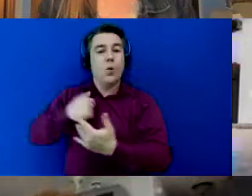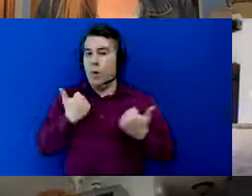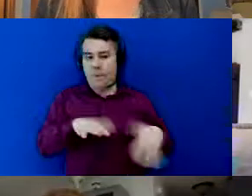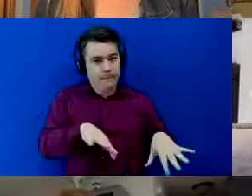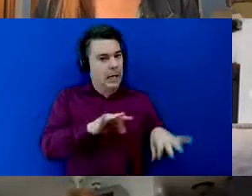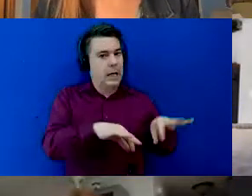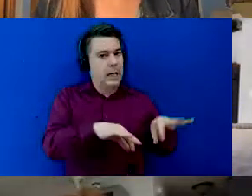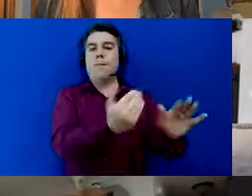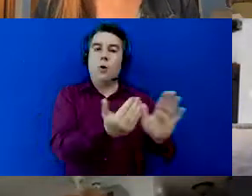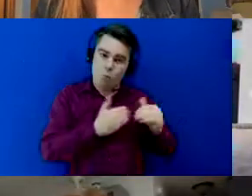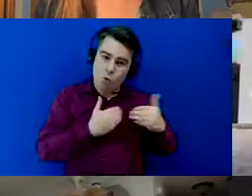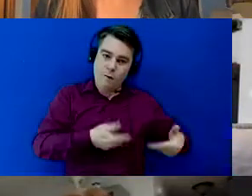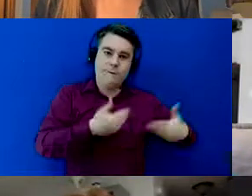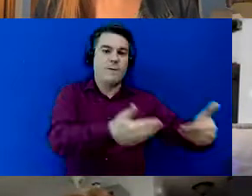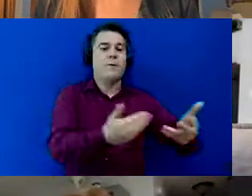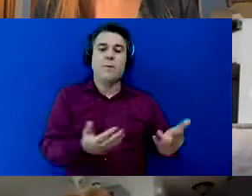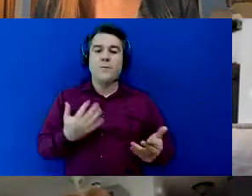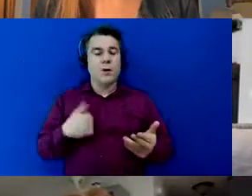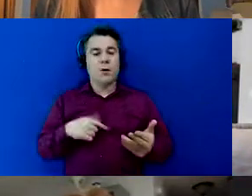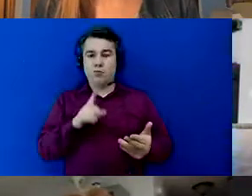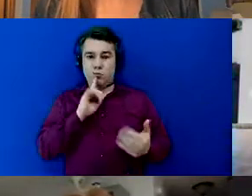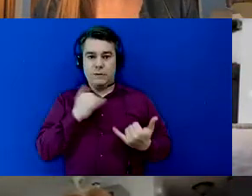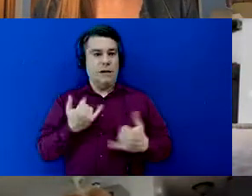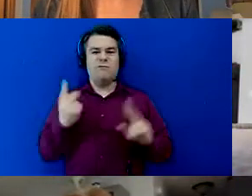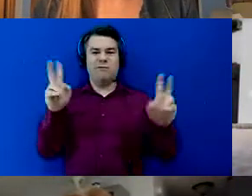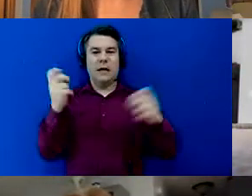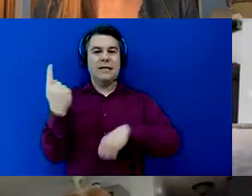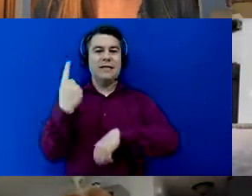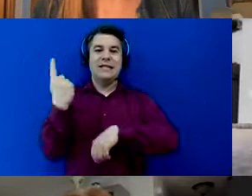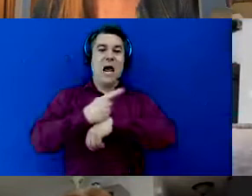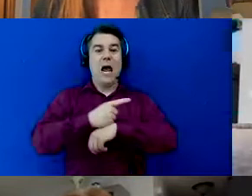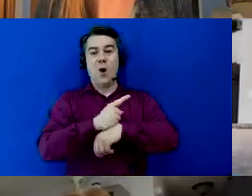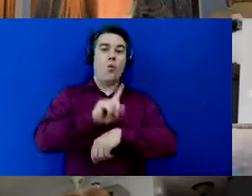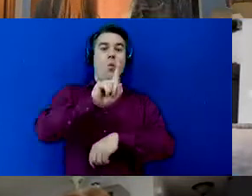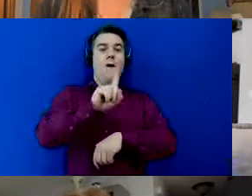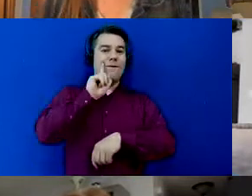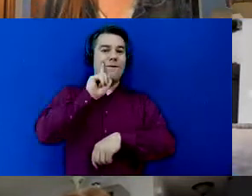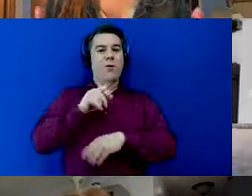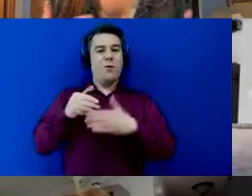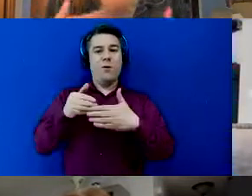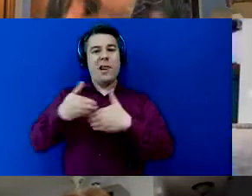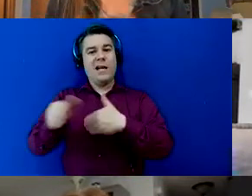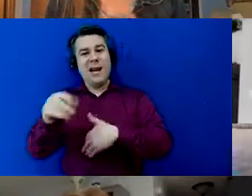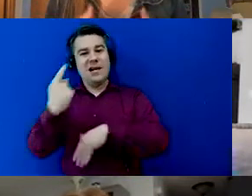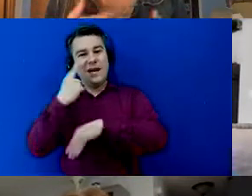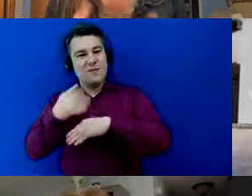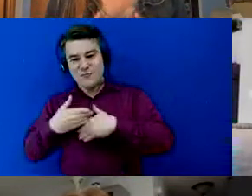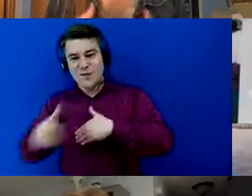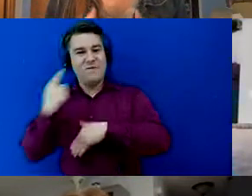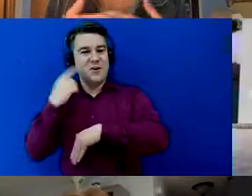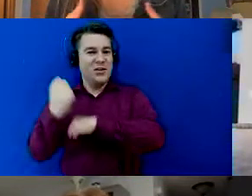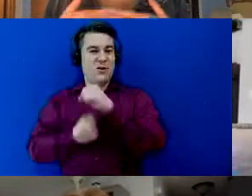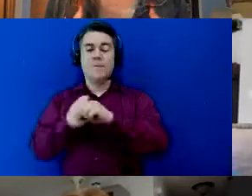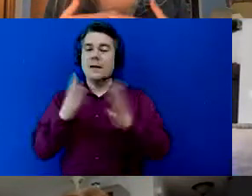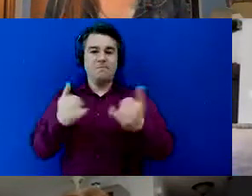and I'm really looking forward this is day one of the next 90 days that are left in the year and so that's what I'm doing I'm like okay let's go